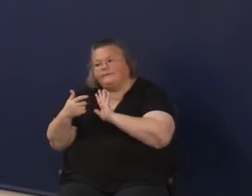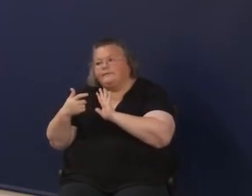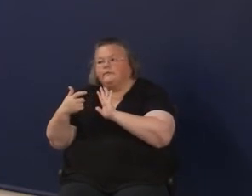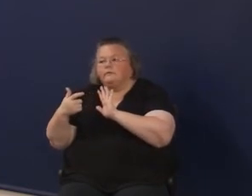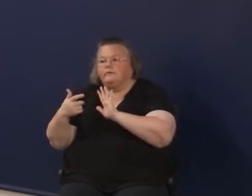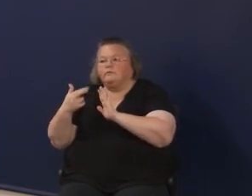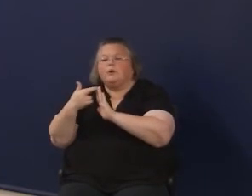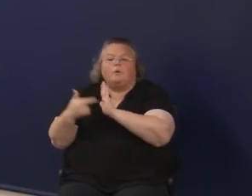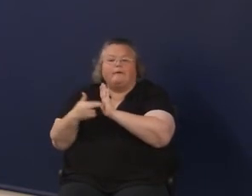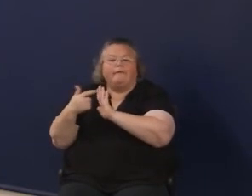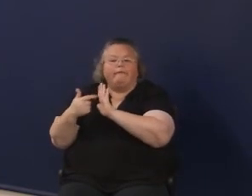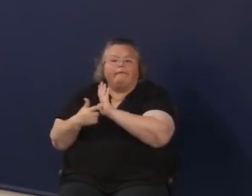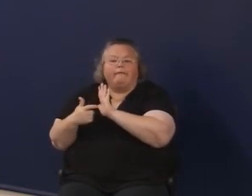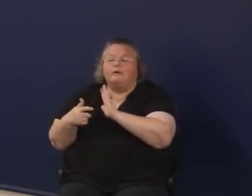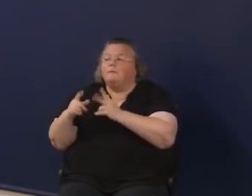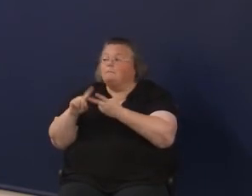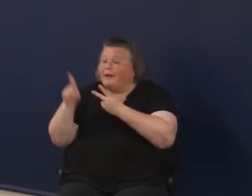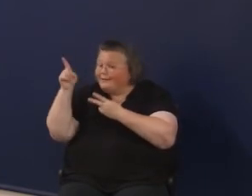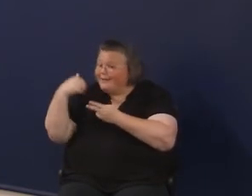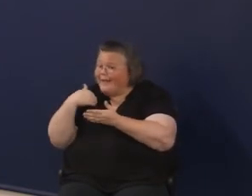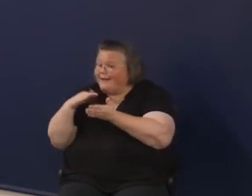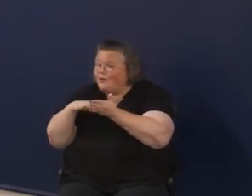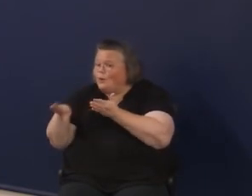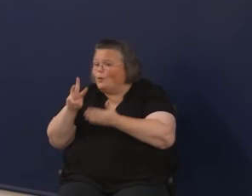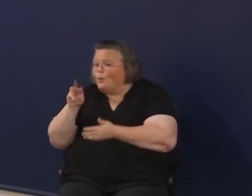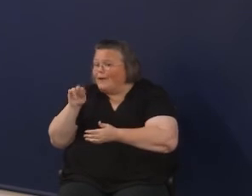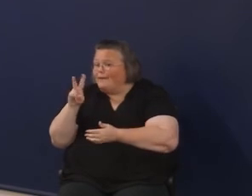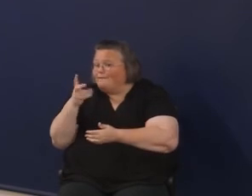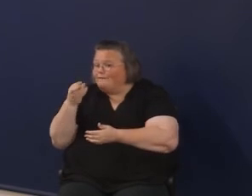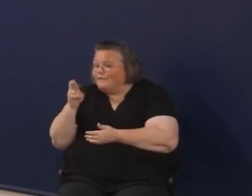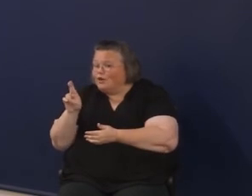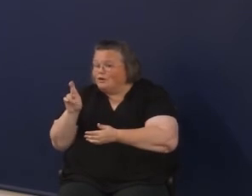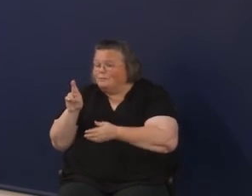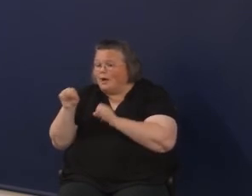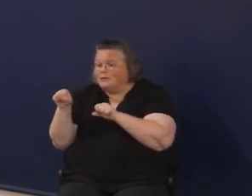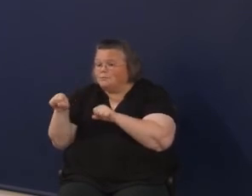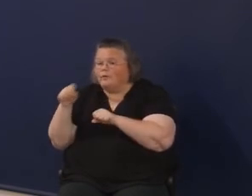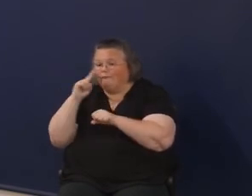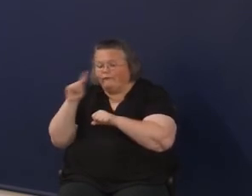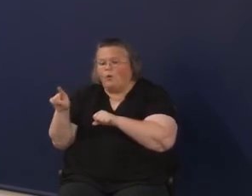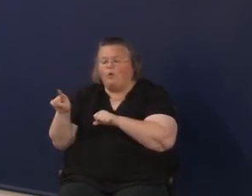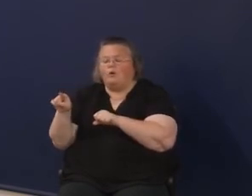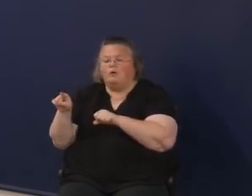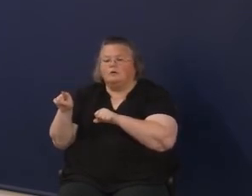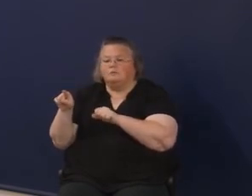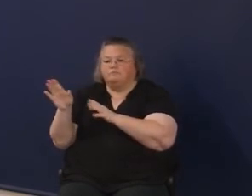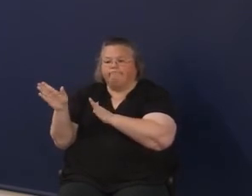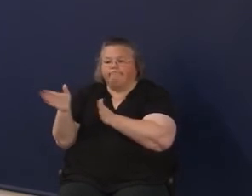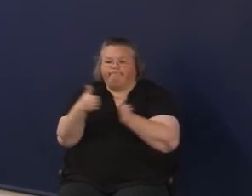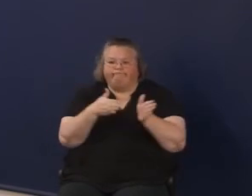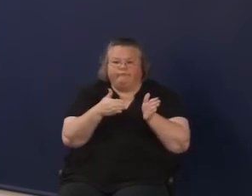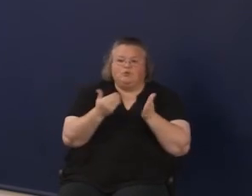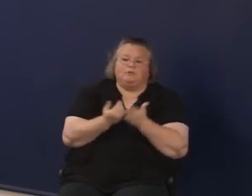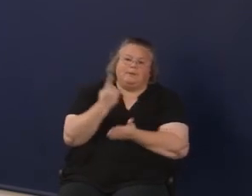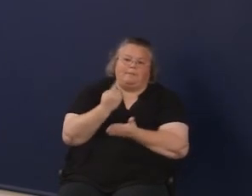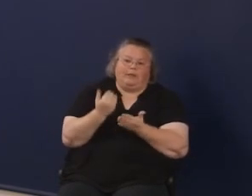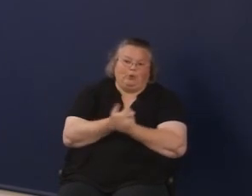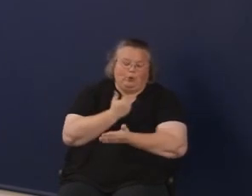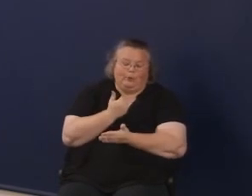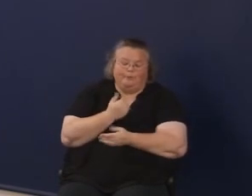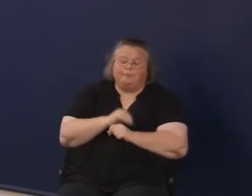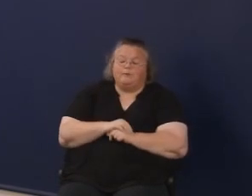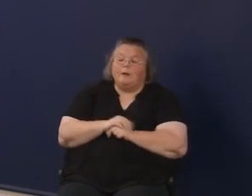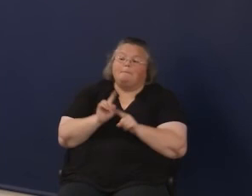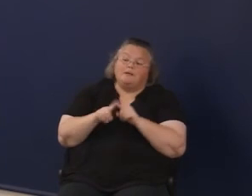to follow. But there are also federal waiver process possibilities, billings, moving to something new. And just to